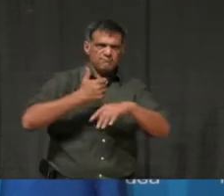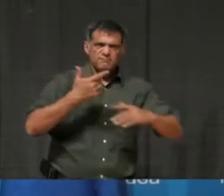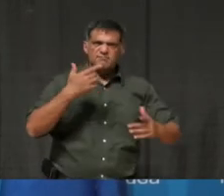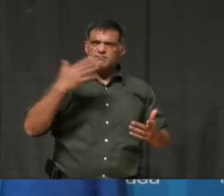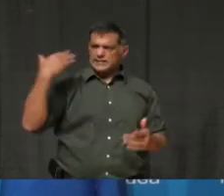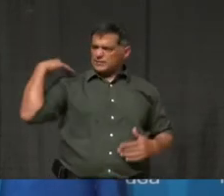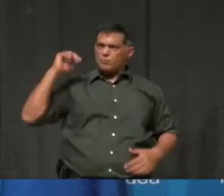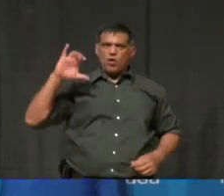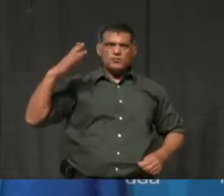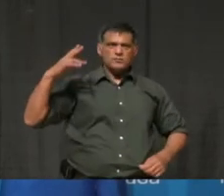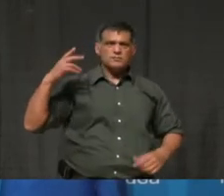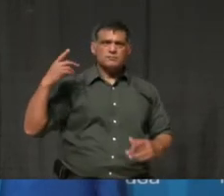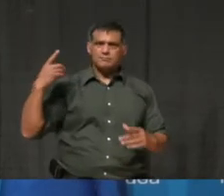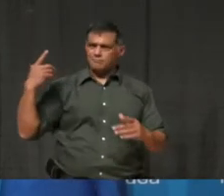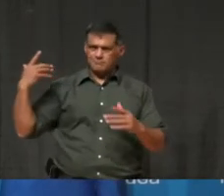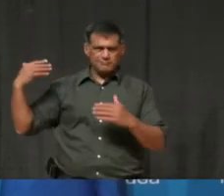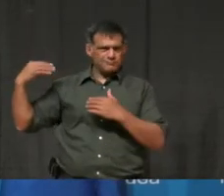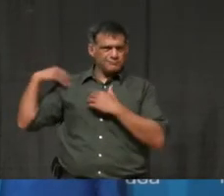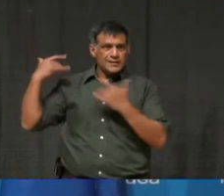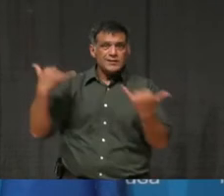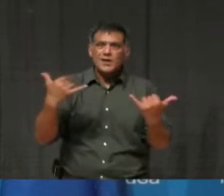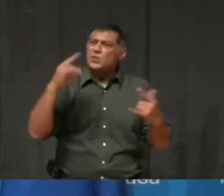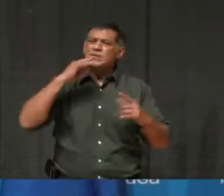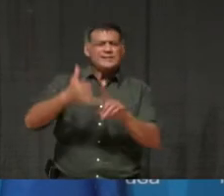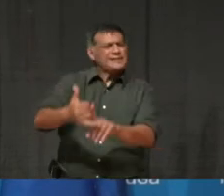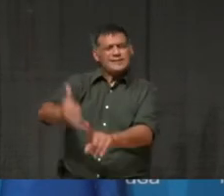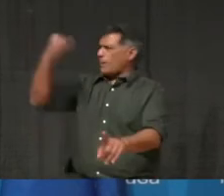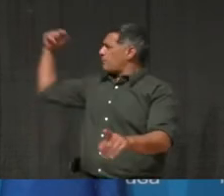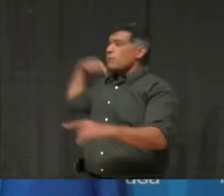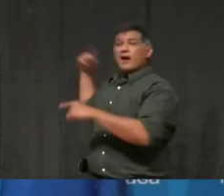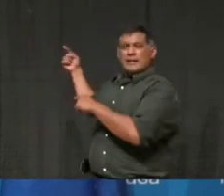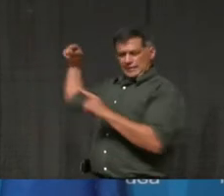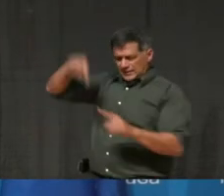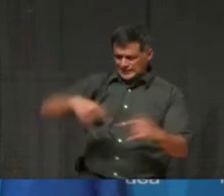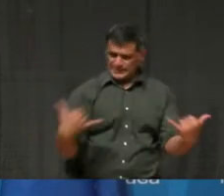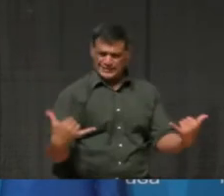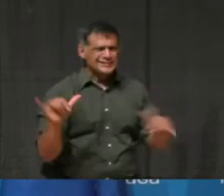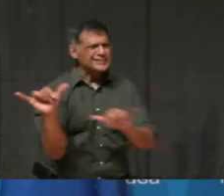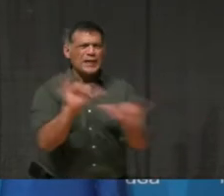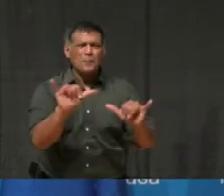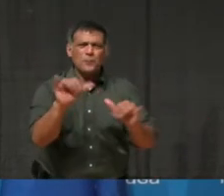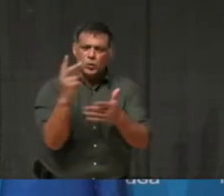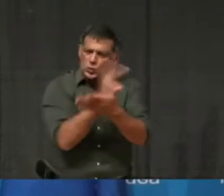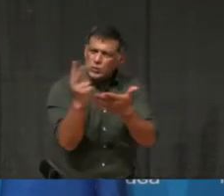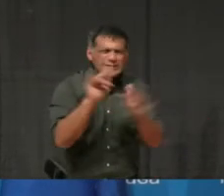last spring. That's what we are asking you to do for the period of the next two to three weeks.